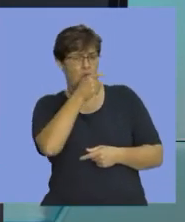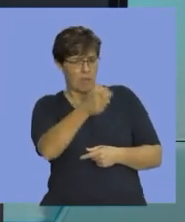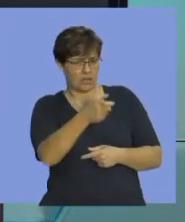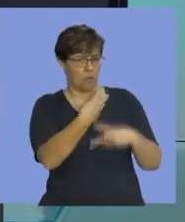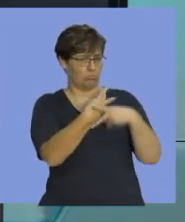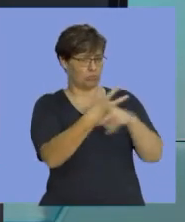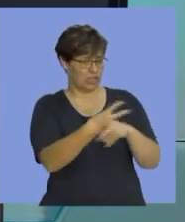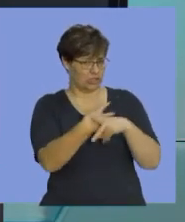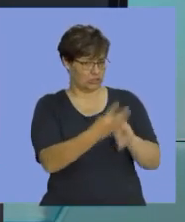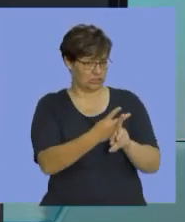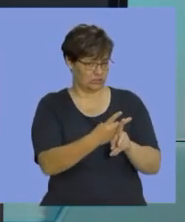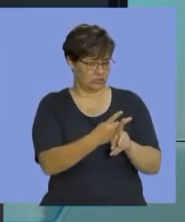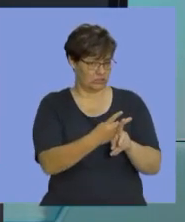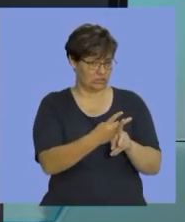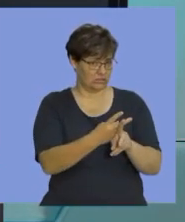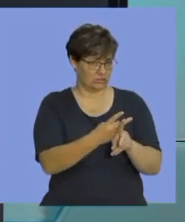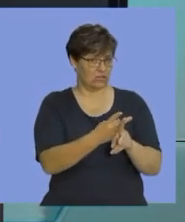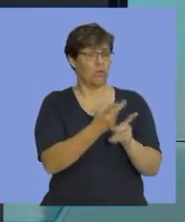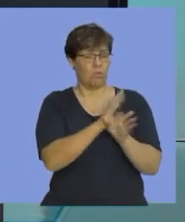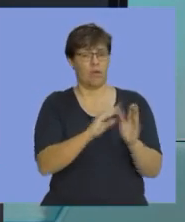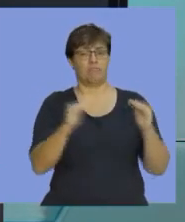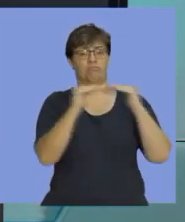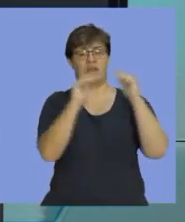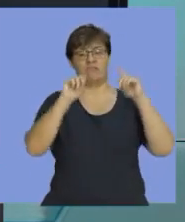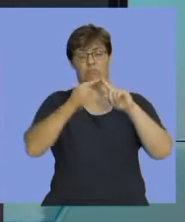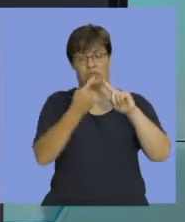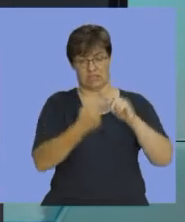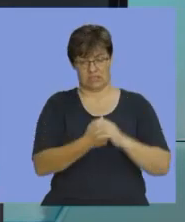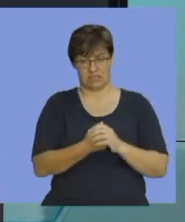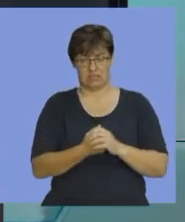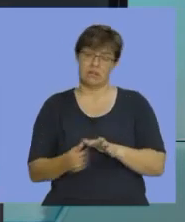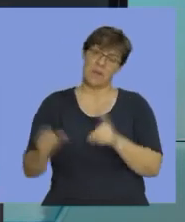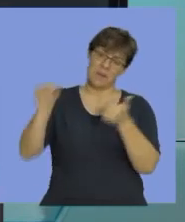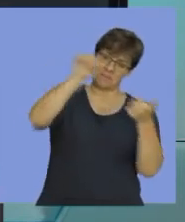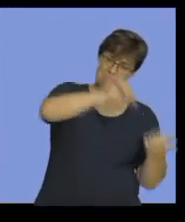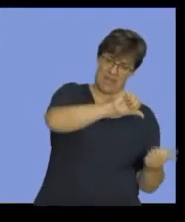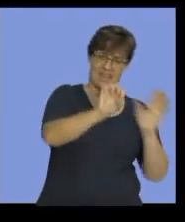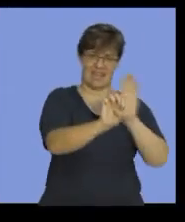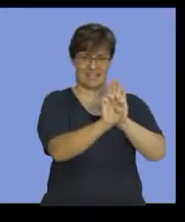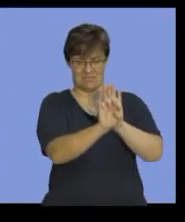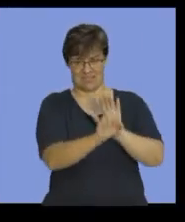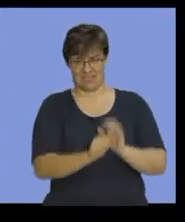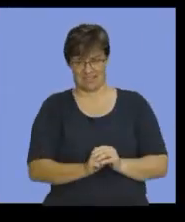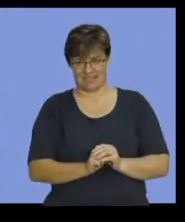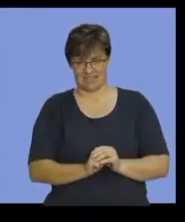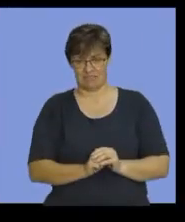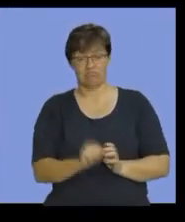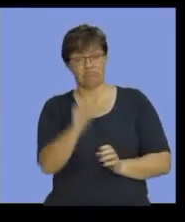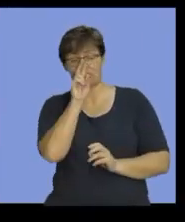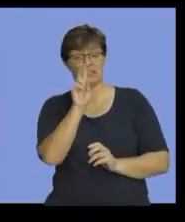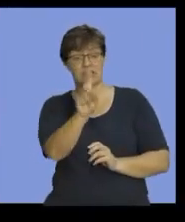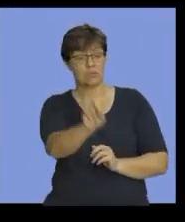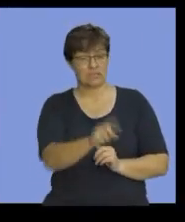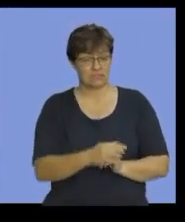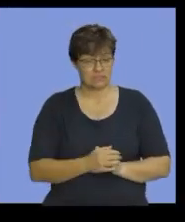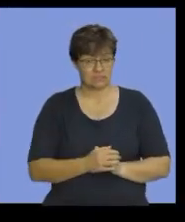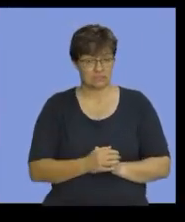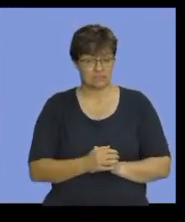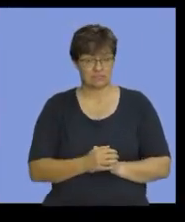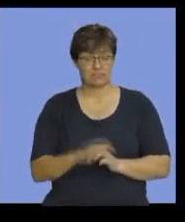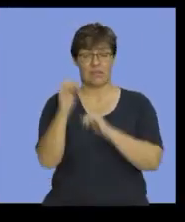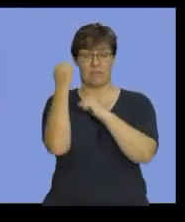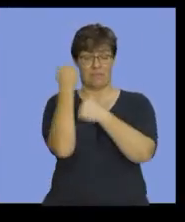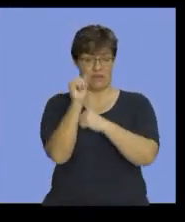production with the break even point. Going back to our example, look at this one here. We said, we said,